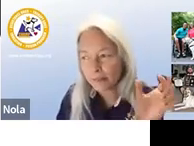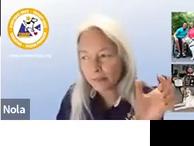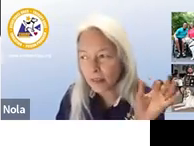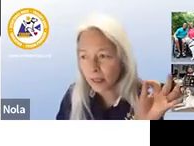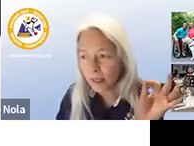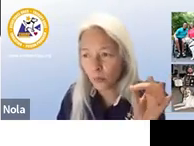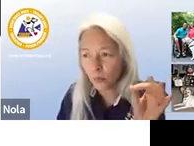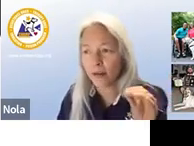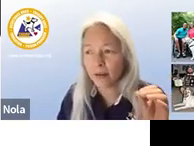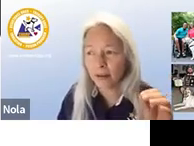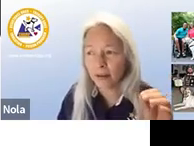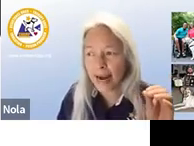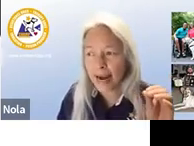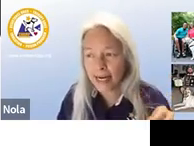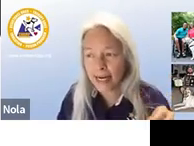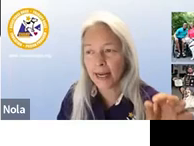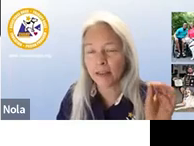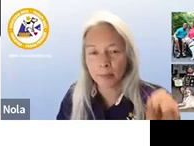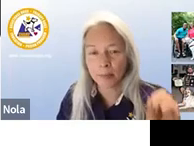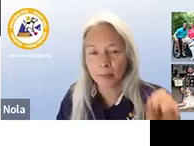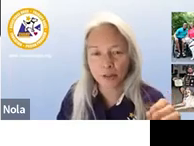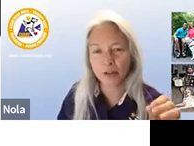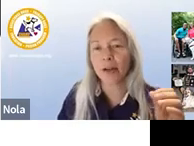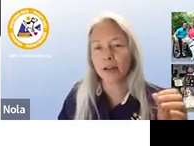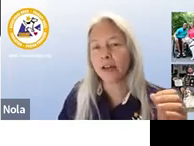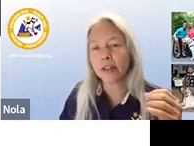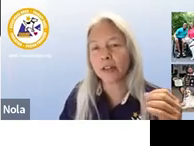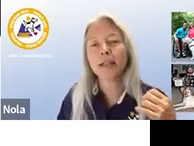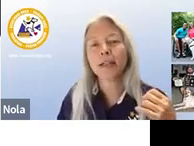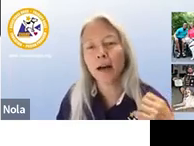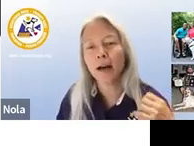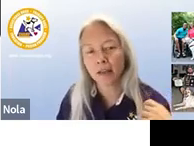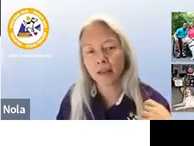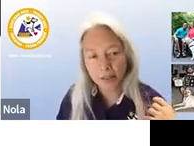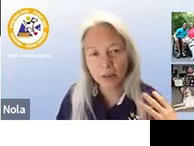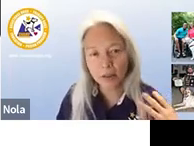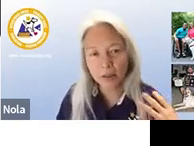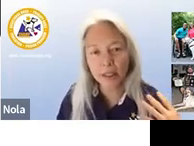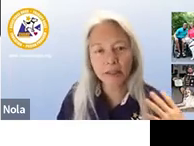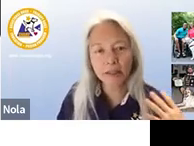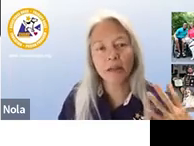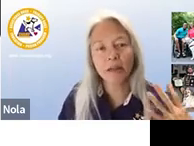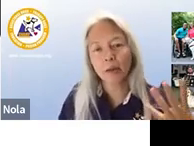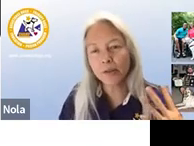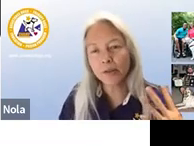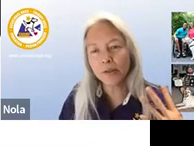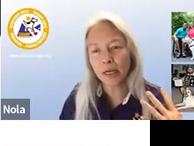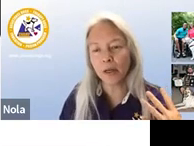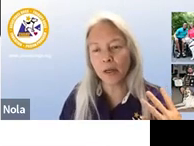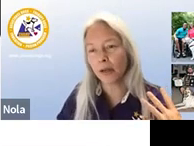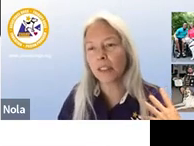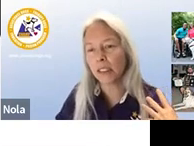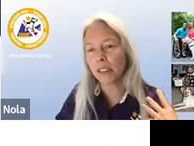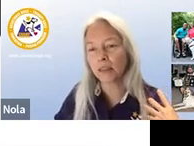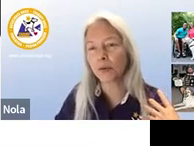uh where ada and department of justice regulations uh come into play but we do kind of want to put